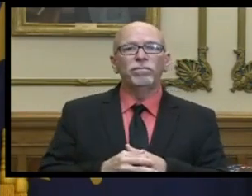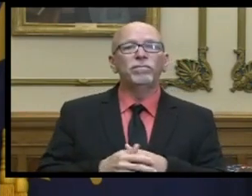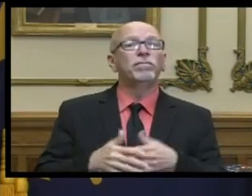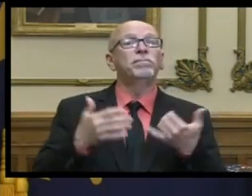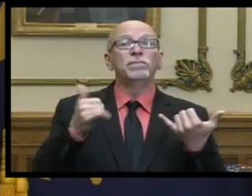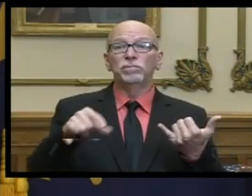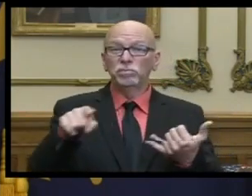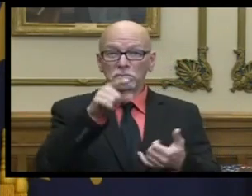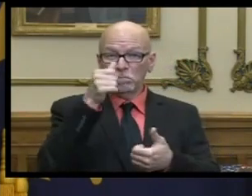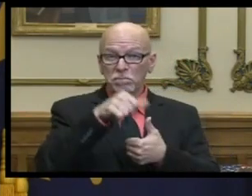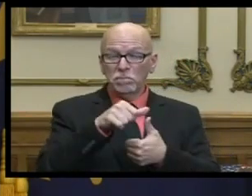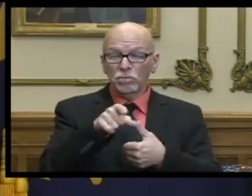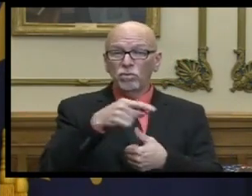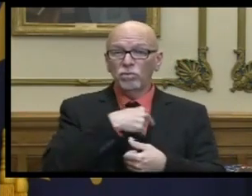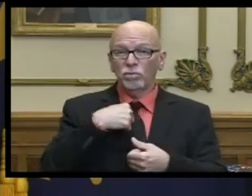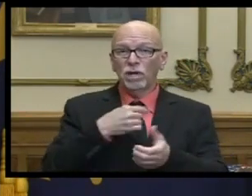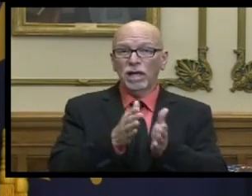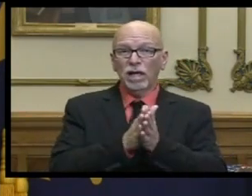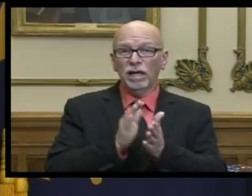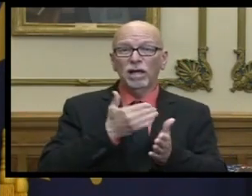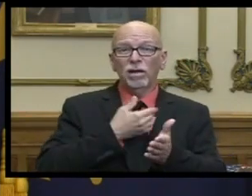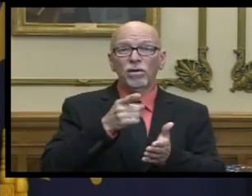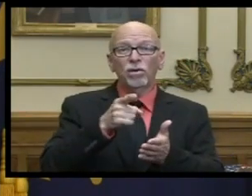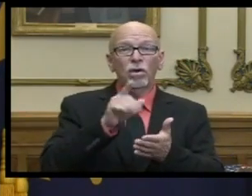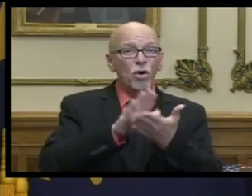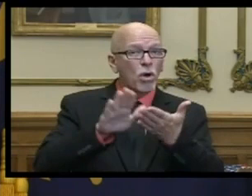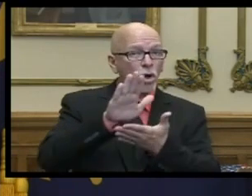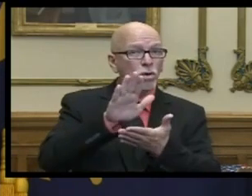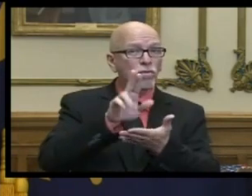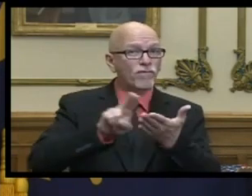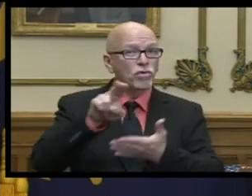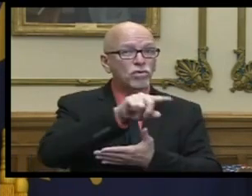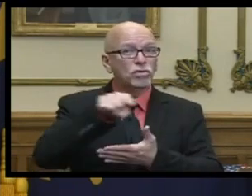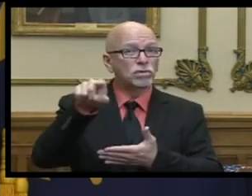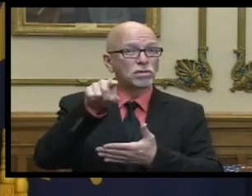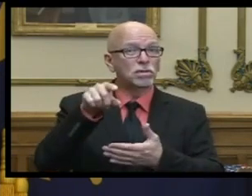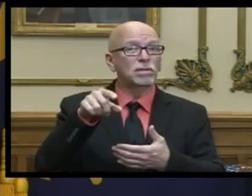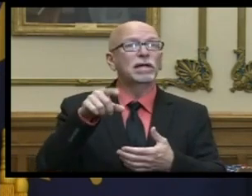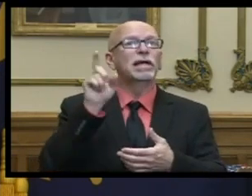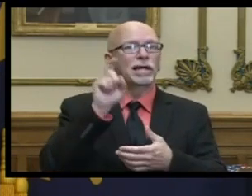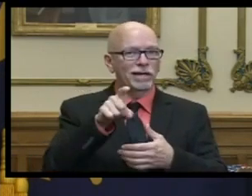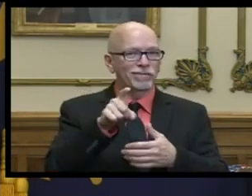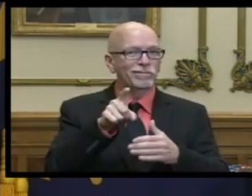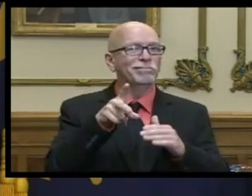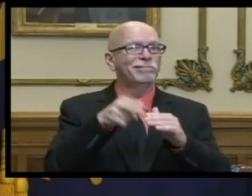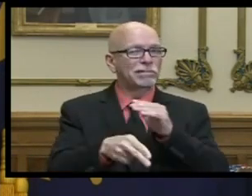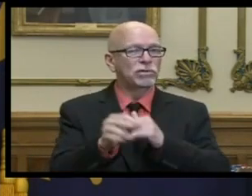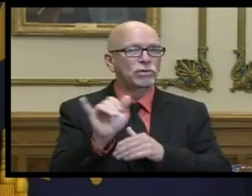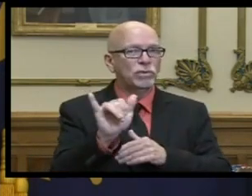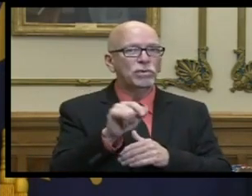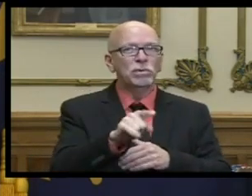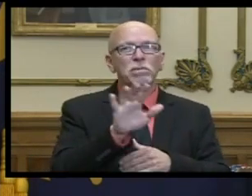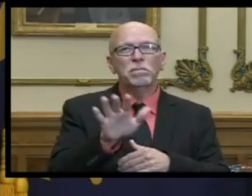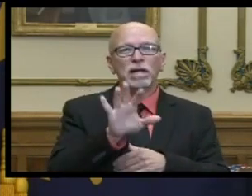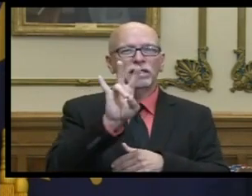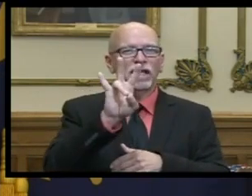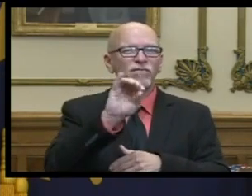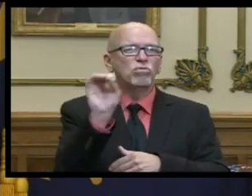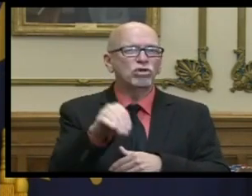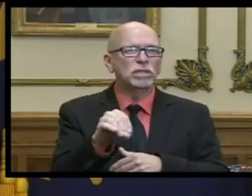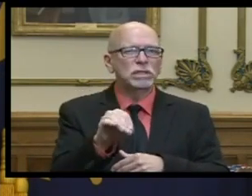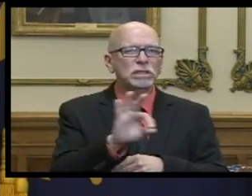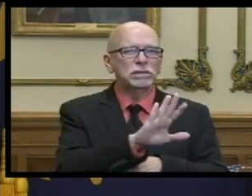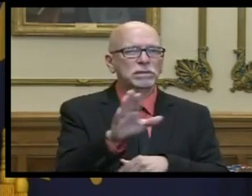recall um asked our institutions of higher education to take a haircut as well uh to the tune of about seven percent